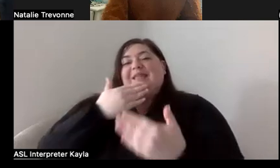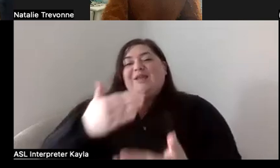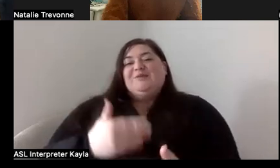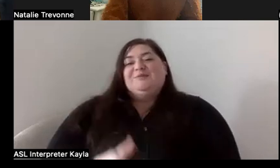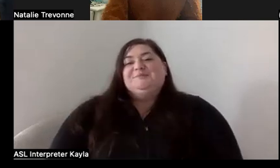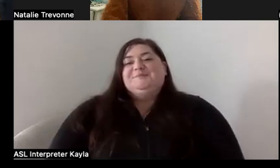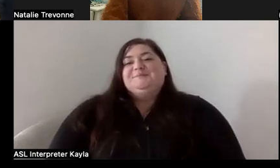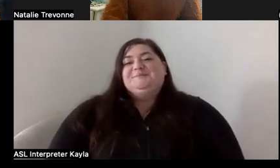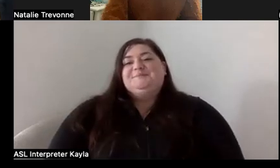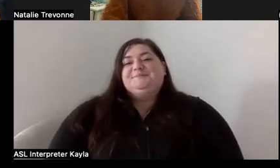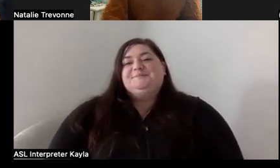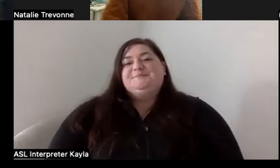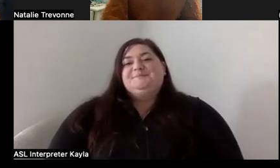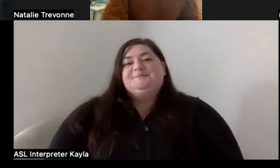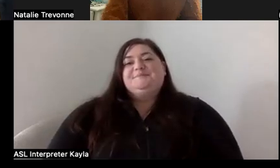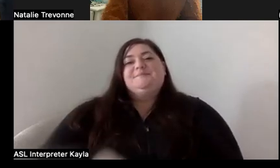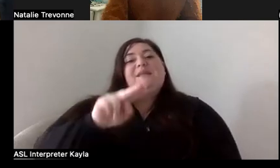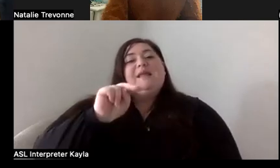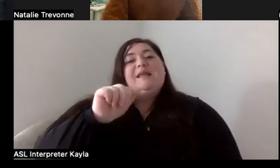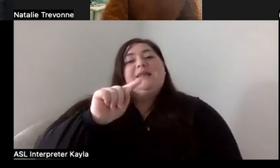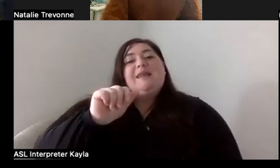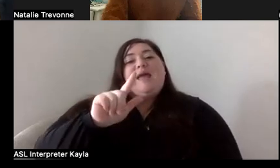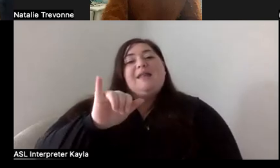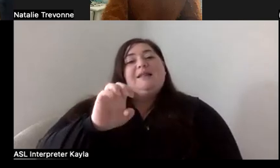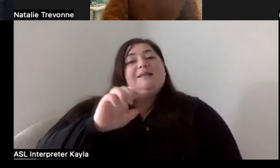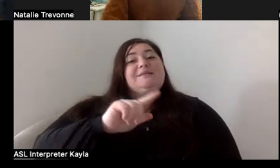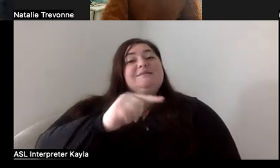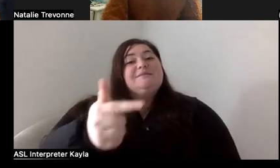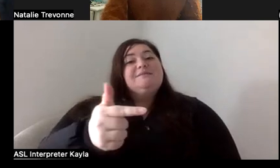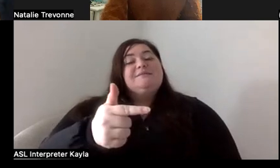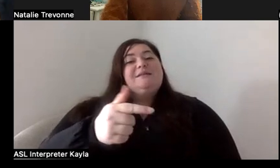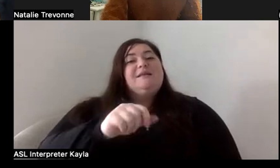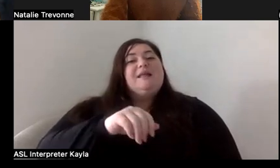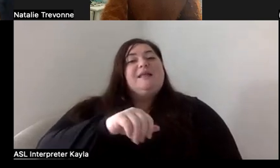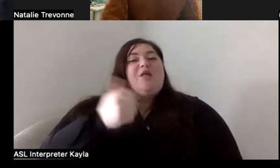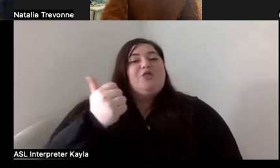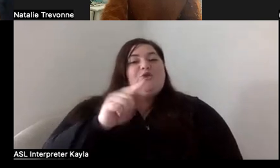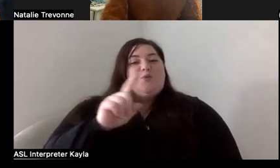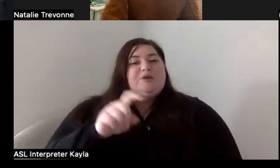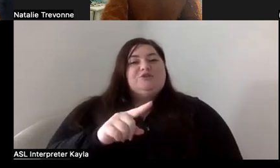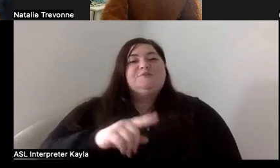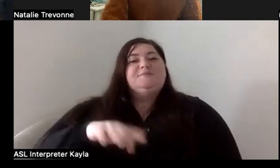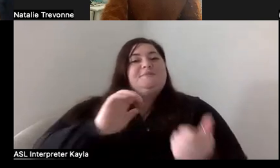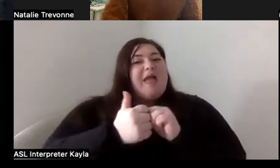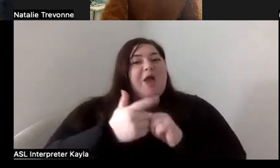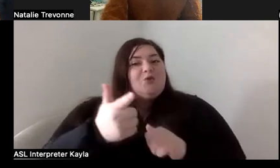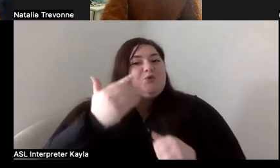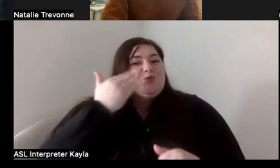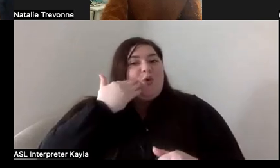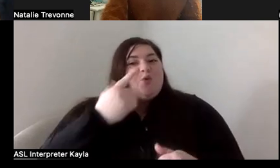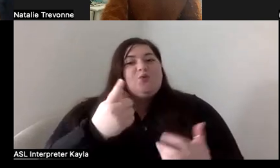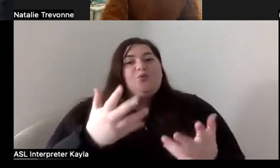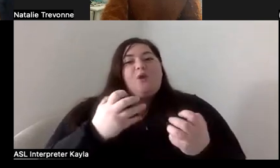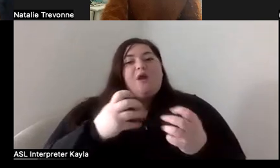for, um, Natalie, I would love to go with you with this next question of how did you know you wanted to start your